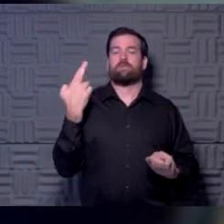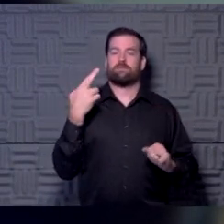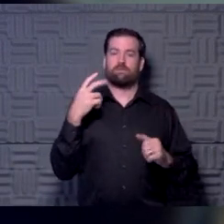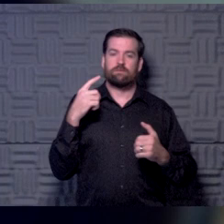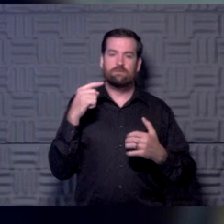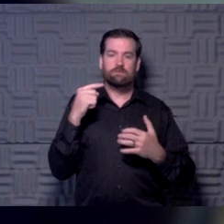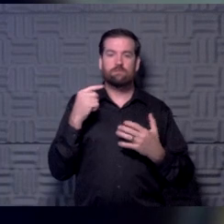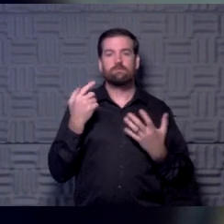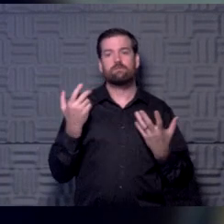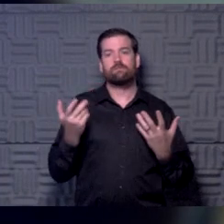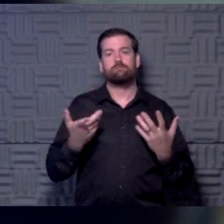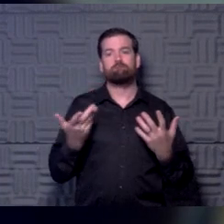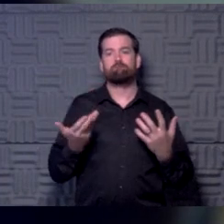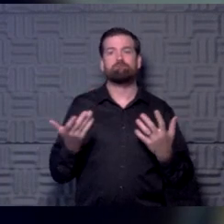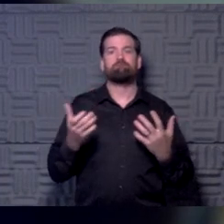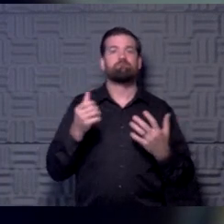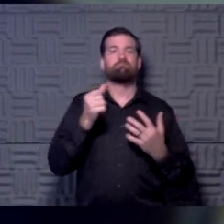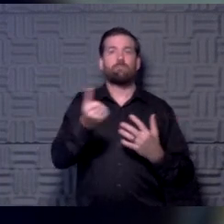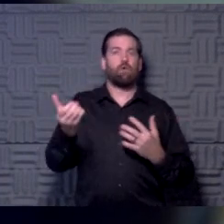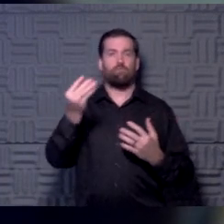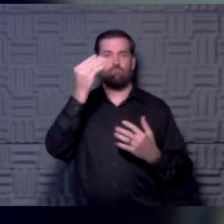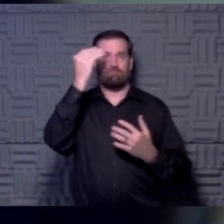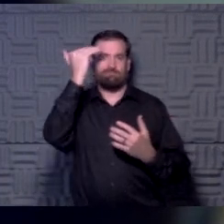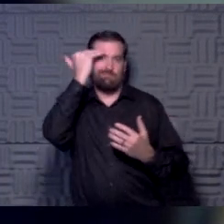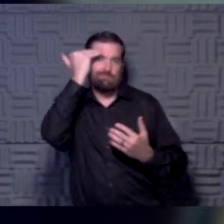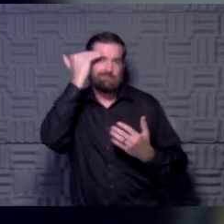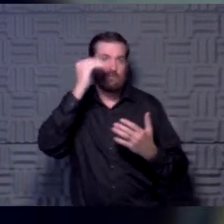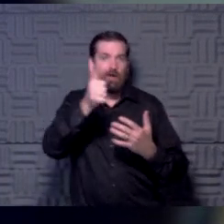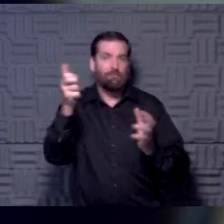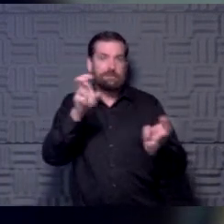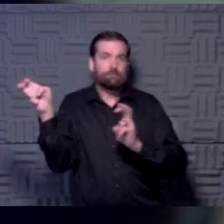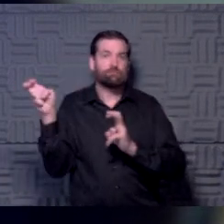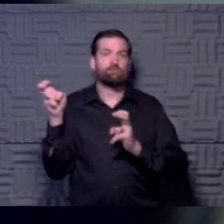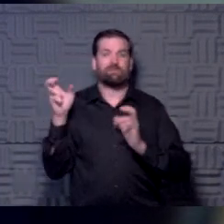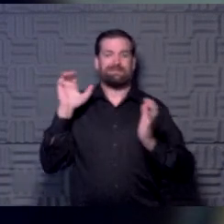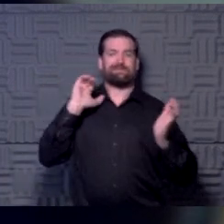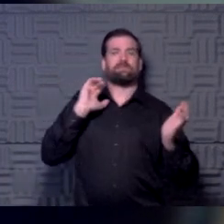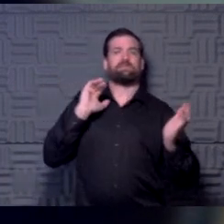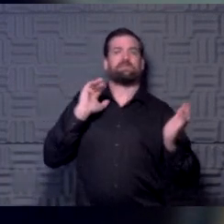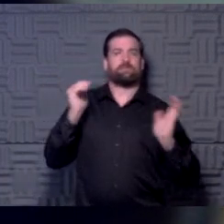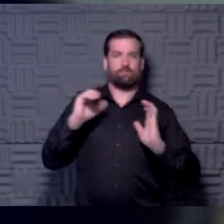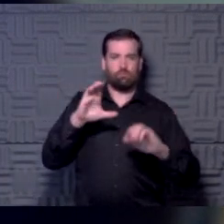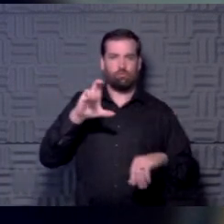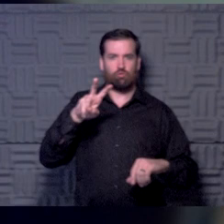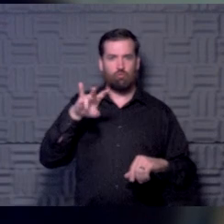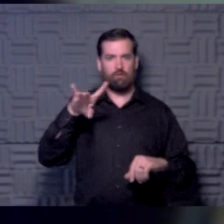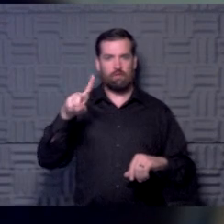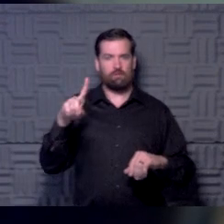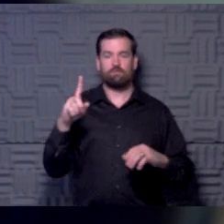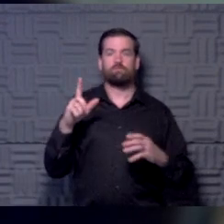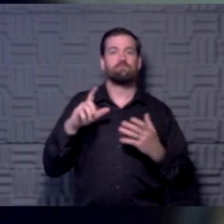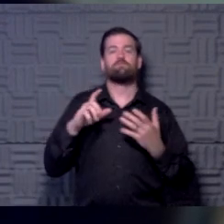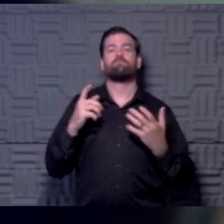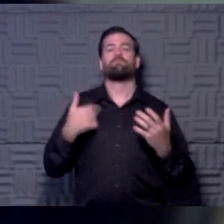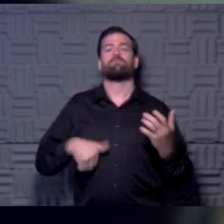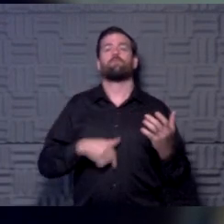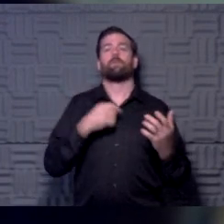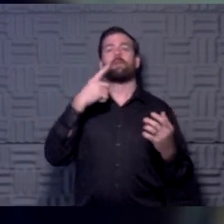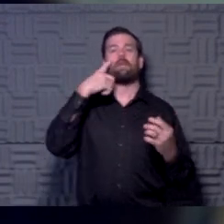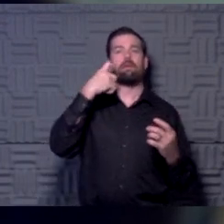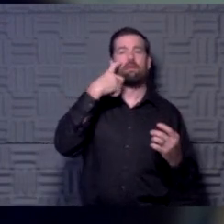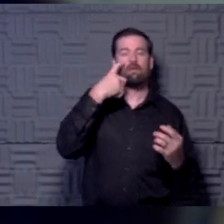knowledge that we have about other issues sort of similar to this? You know, what do we think? So